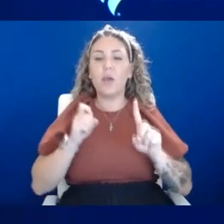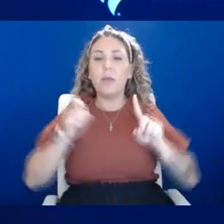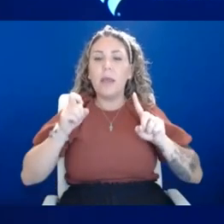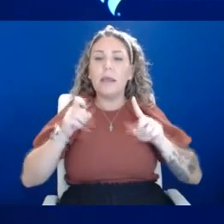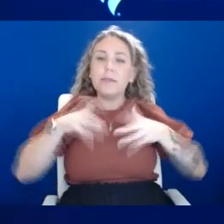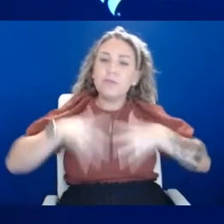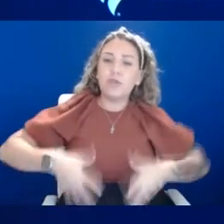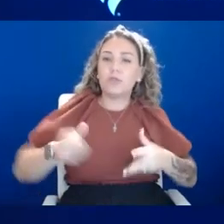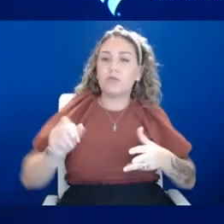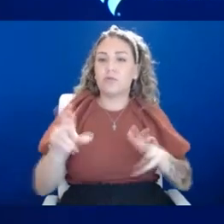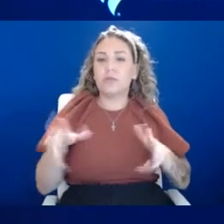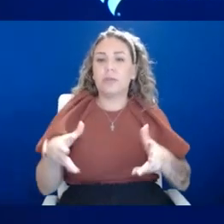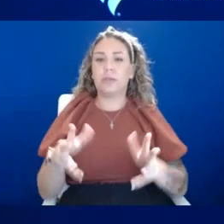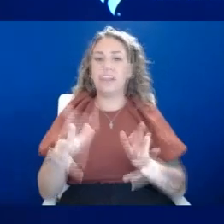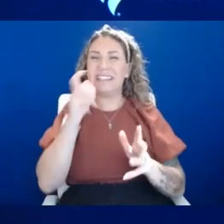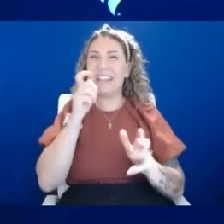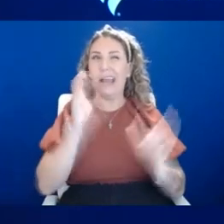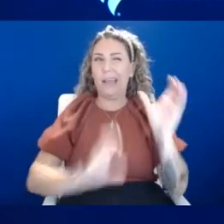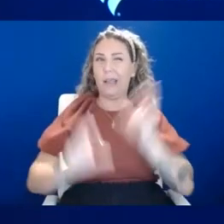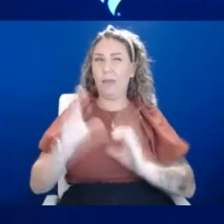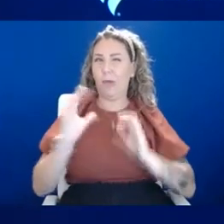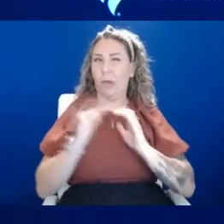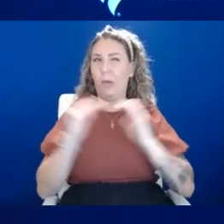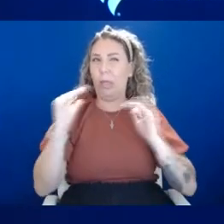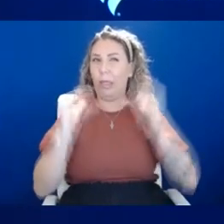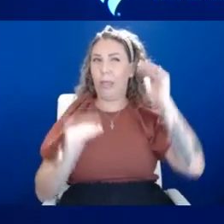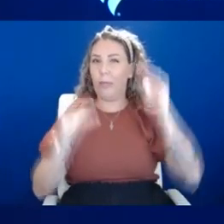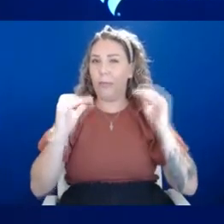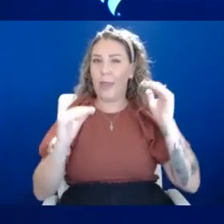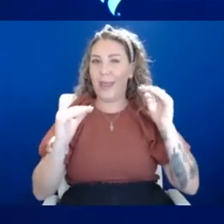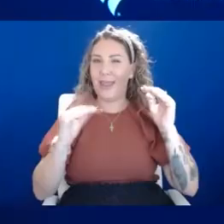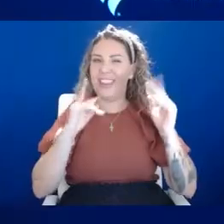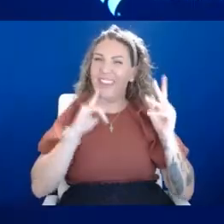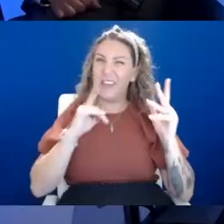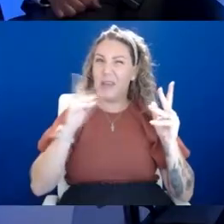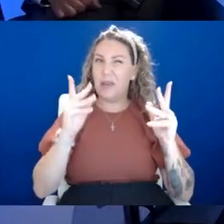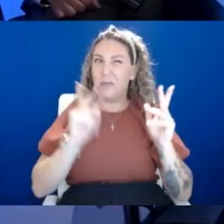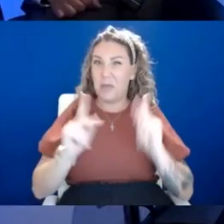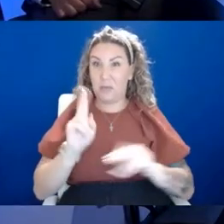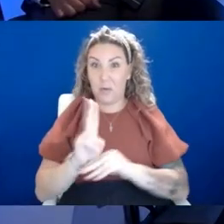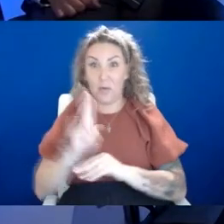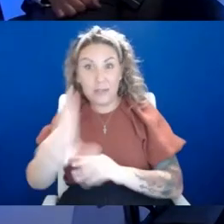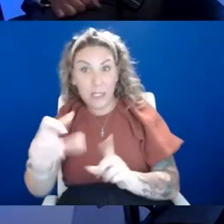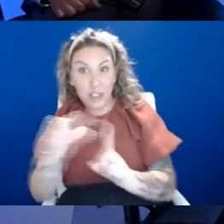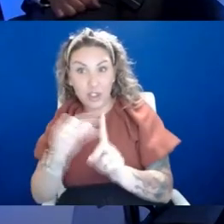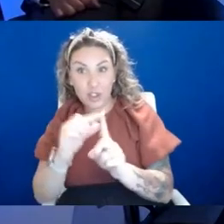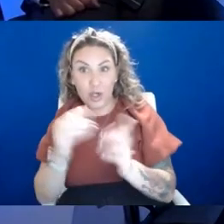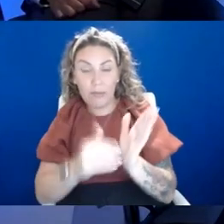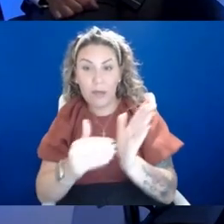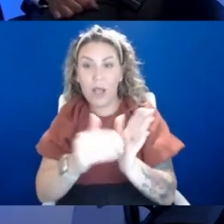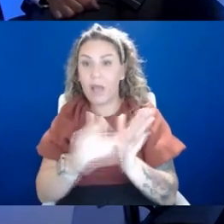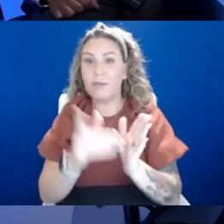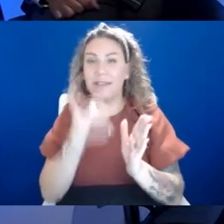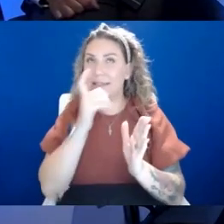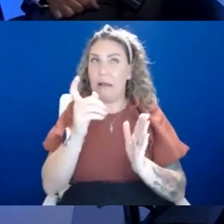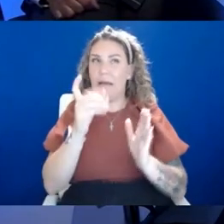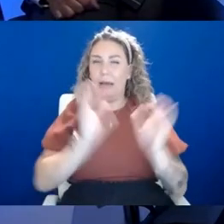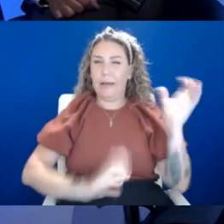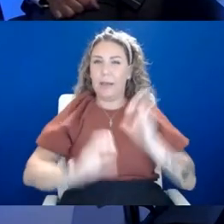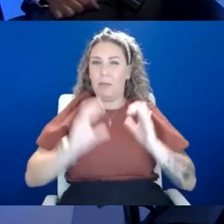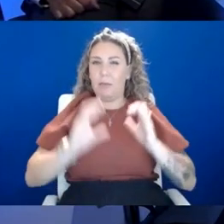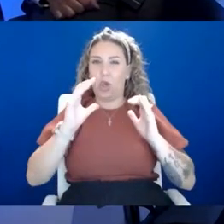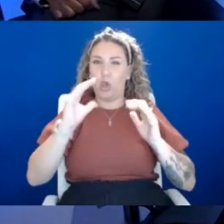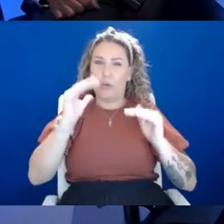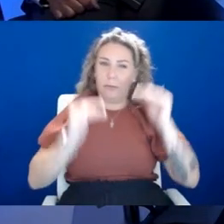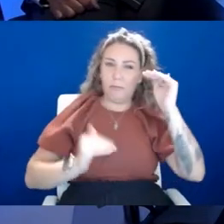um, it's not so much a chemical imbalance. I know that's kind of the unified theory. People use that term a lot. Somebody has a chemical imbalance, but that's not necessarily